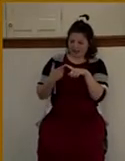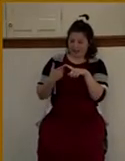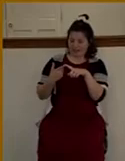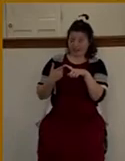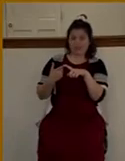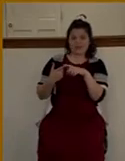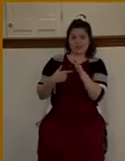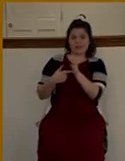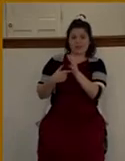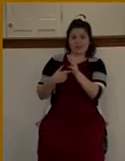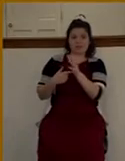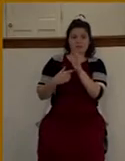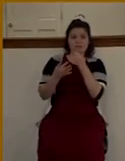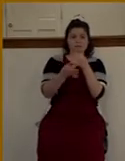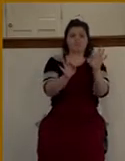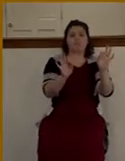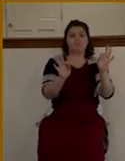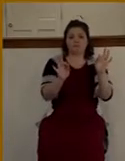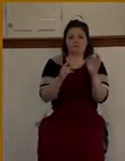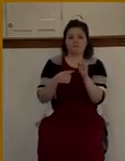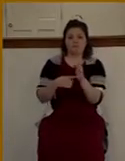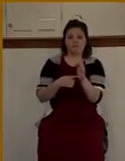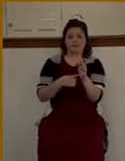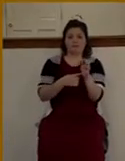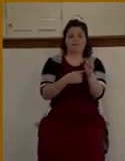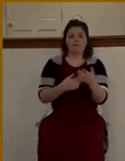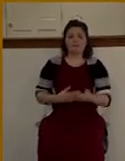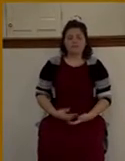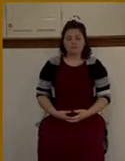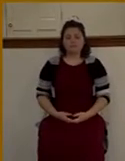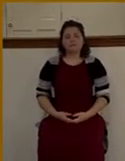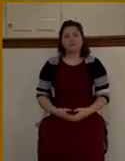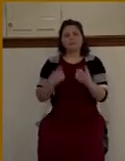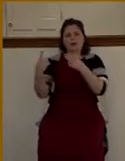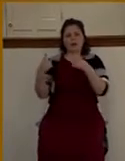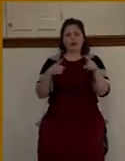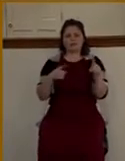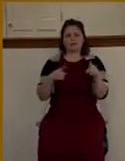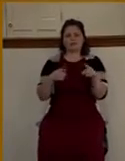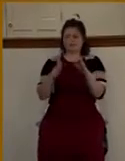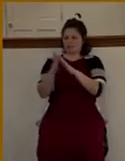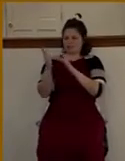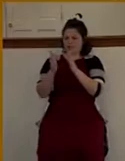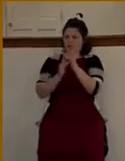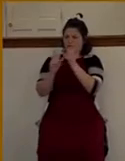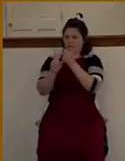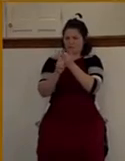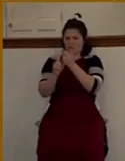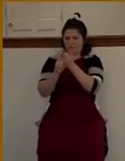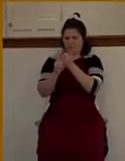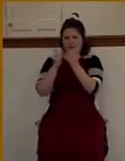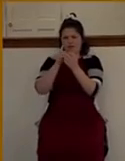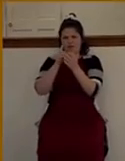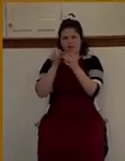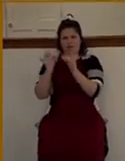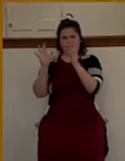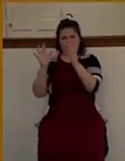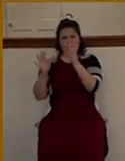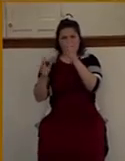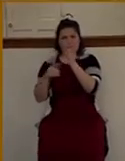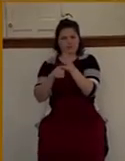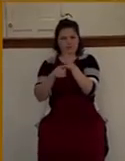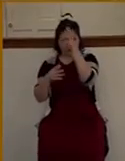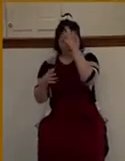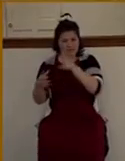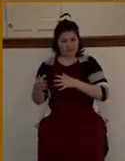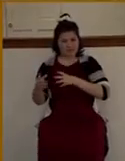him. What is really happening here? Is Jesus a poor fisher of men? Man, how is it that this man that came